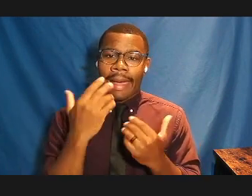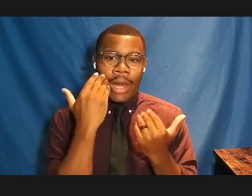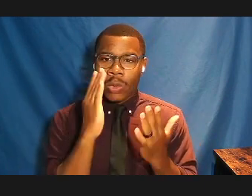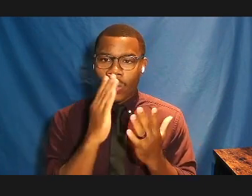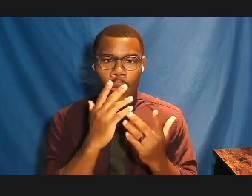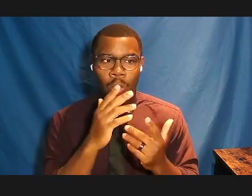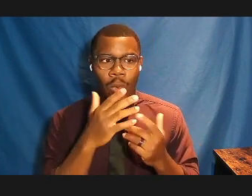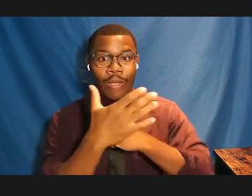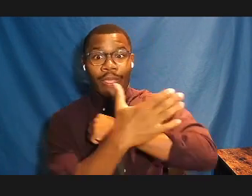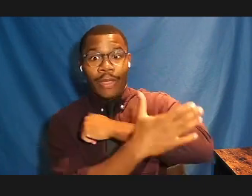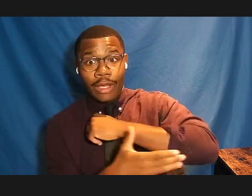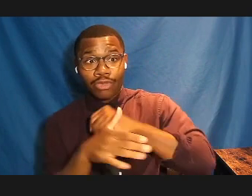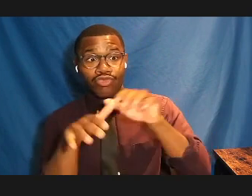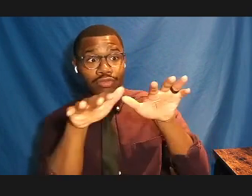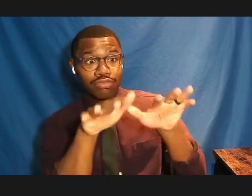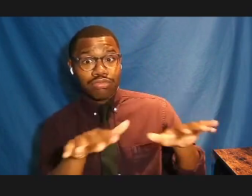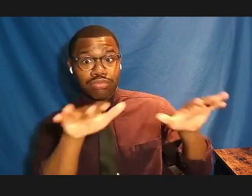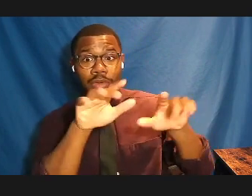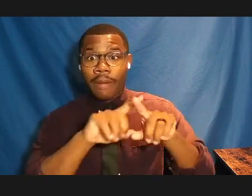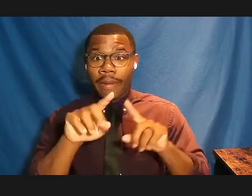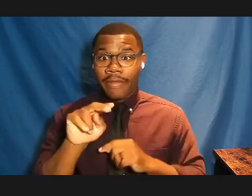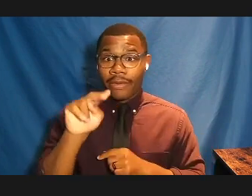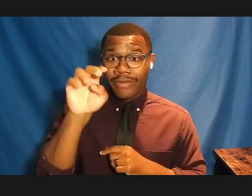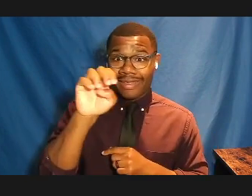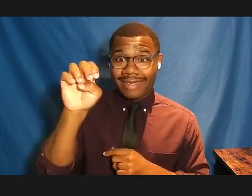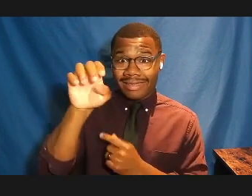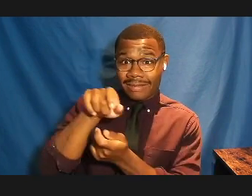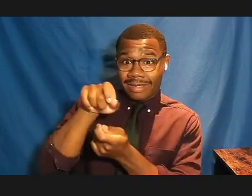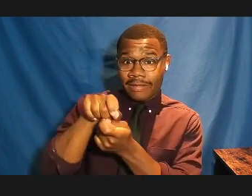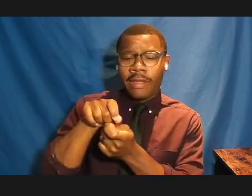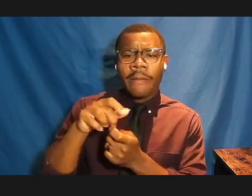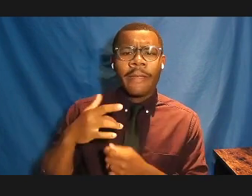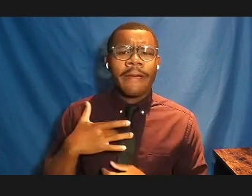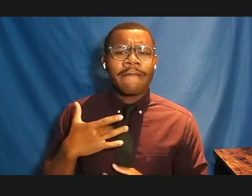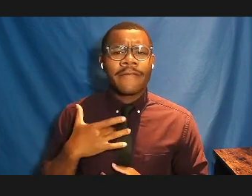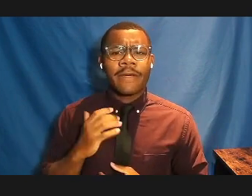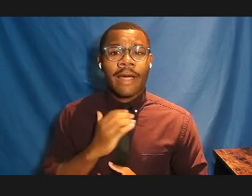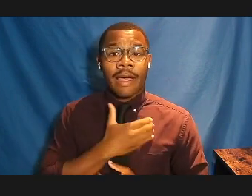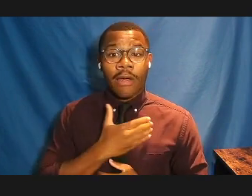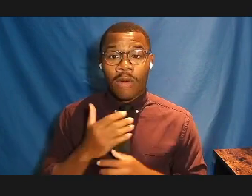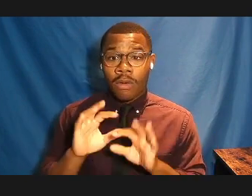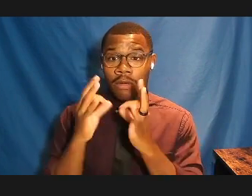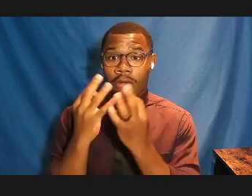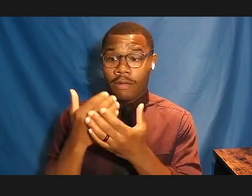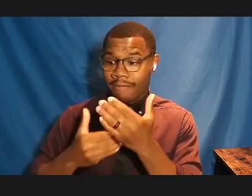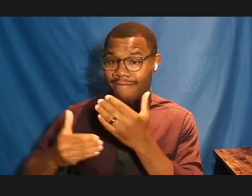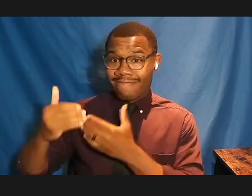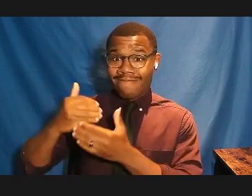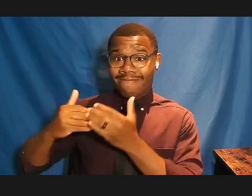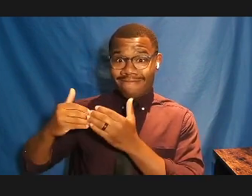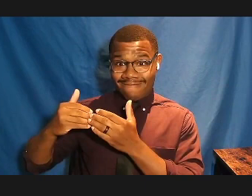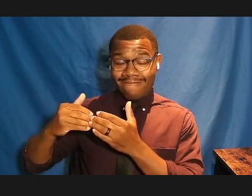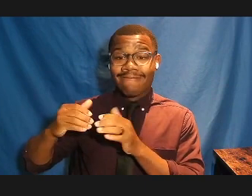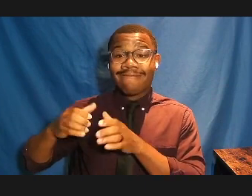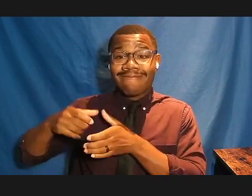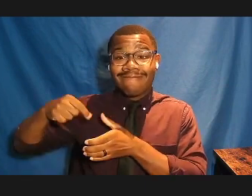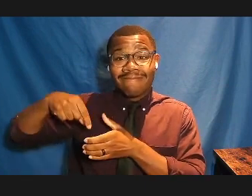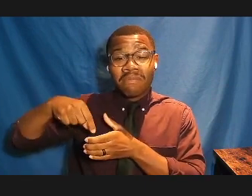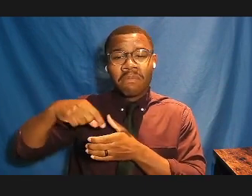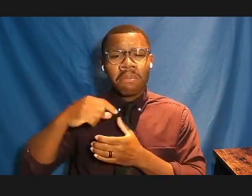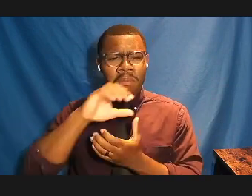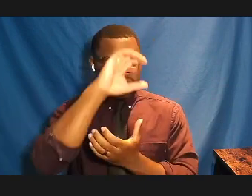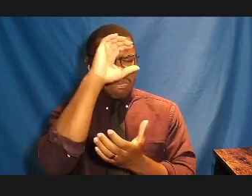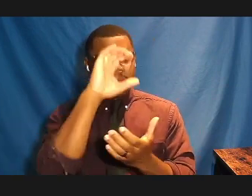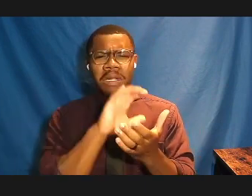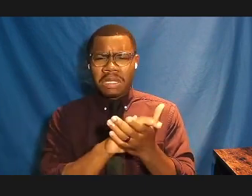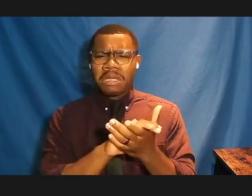You know, I just don't think that our ancestors here believed in slavery. I don't think they